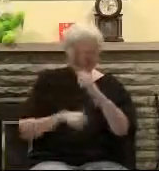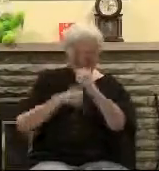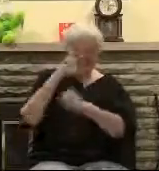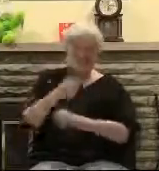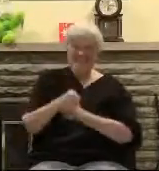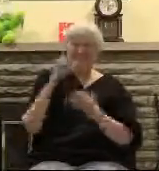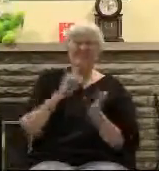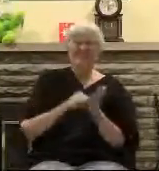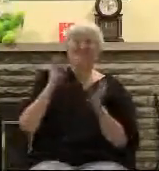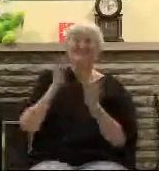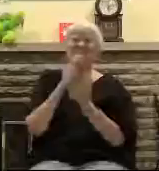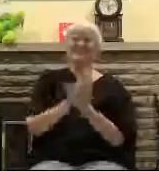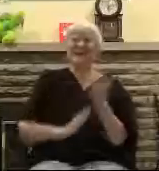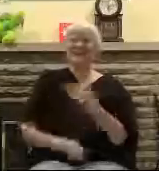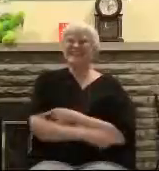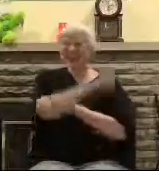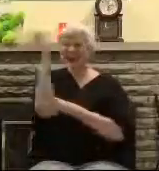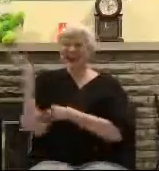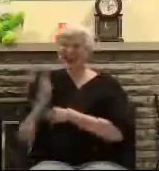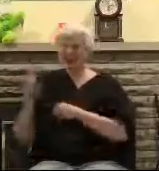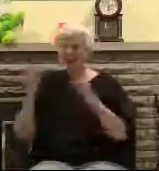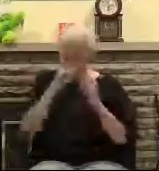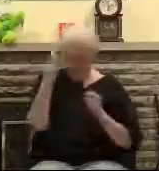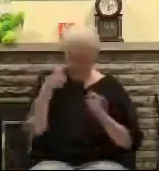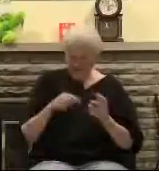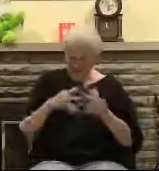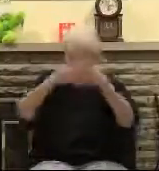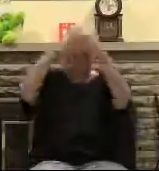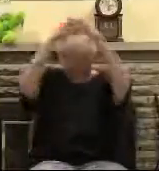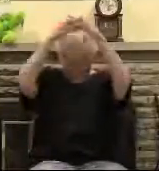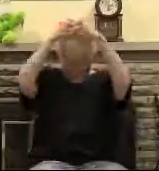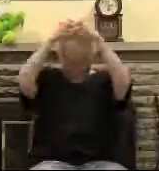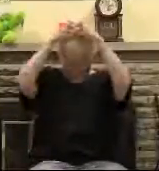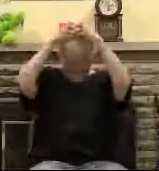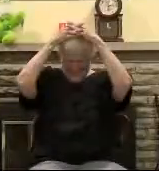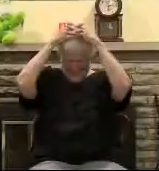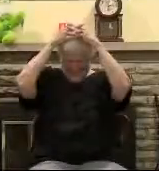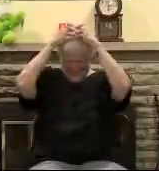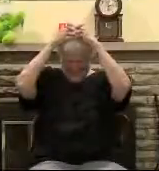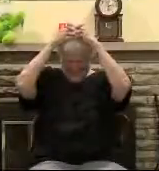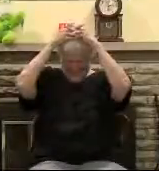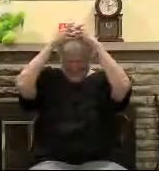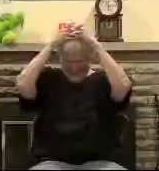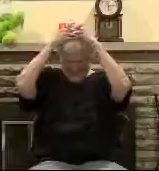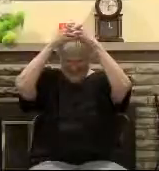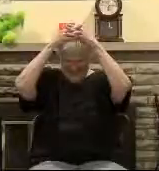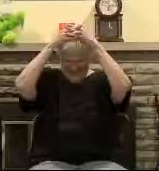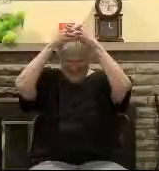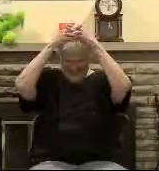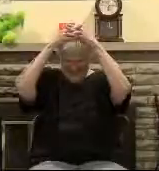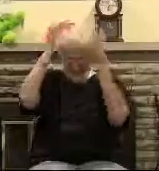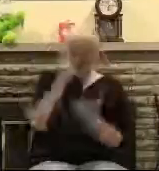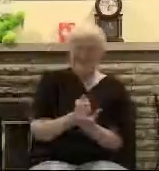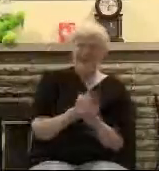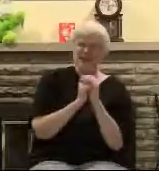rugged cross Till my cross And exchange it someday To the cross for a